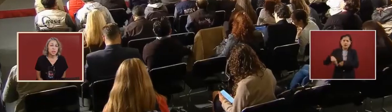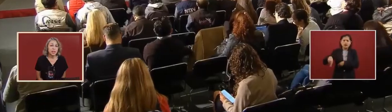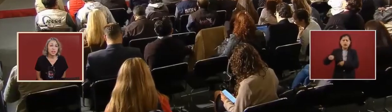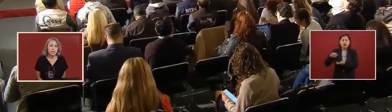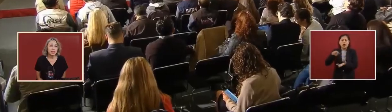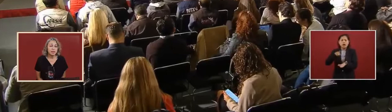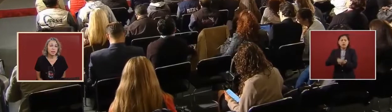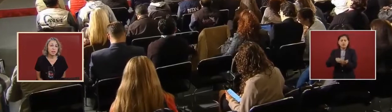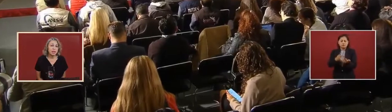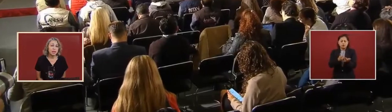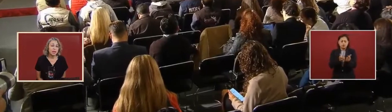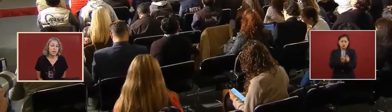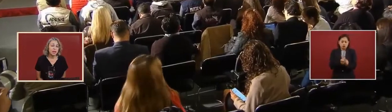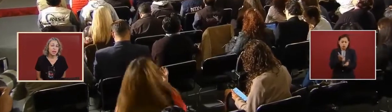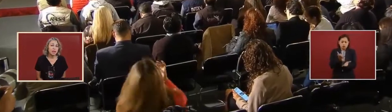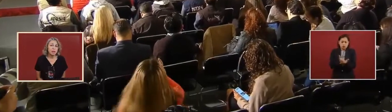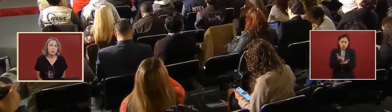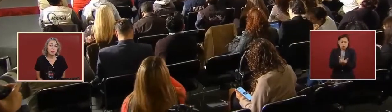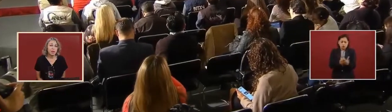economical powers with,